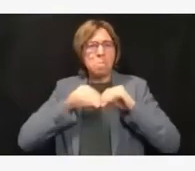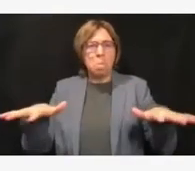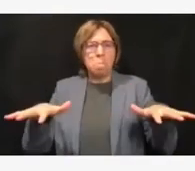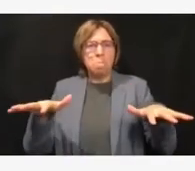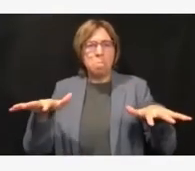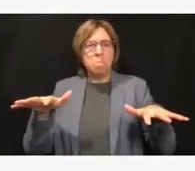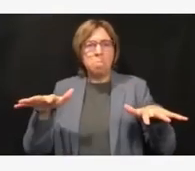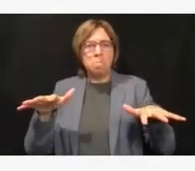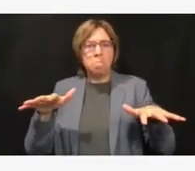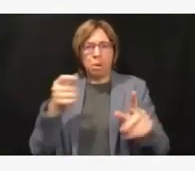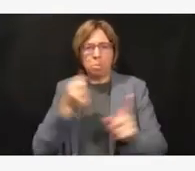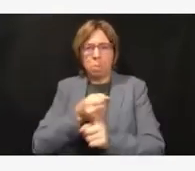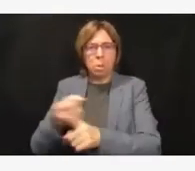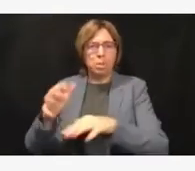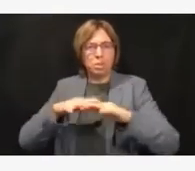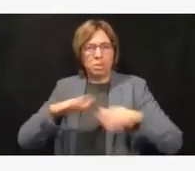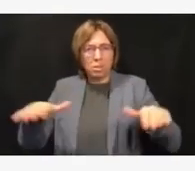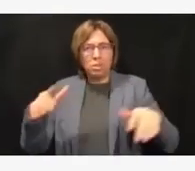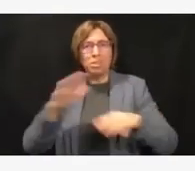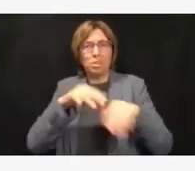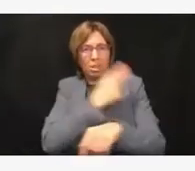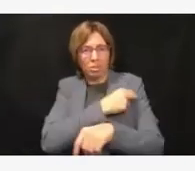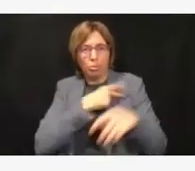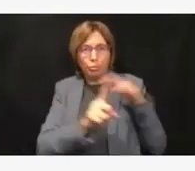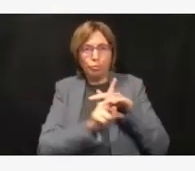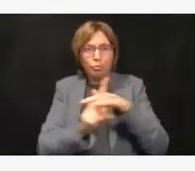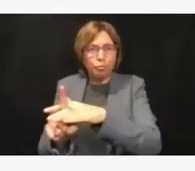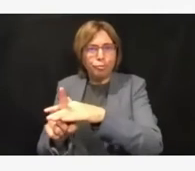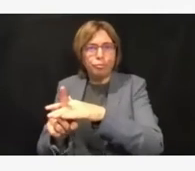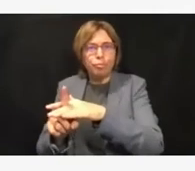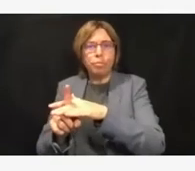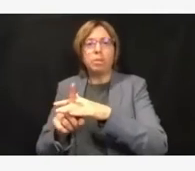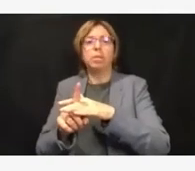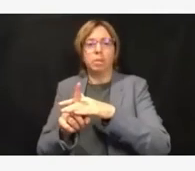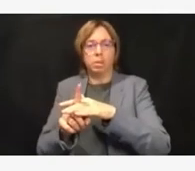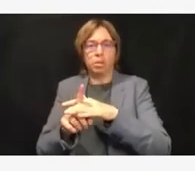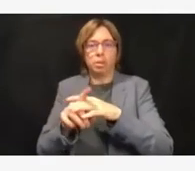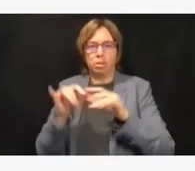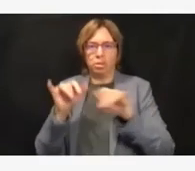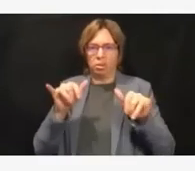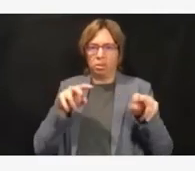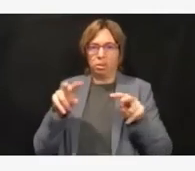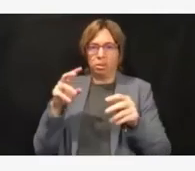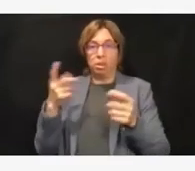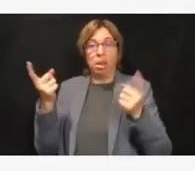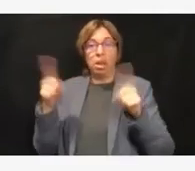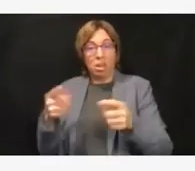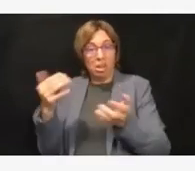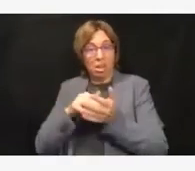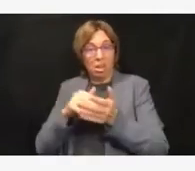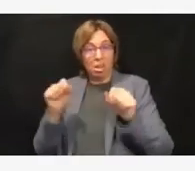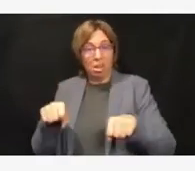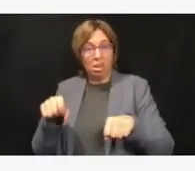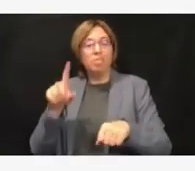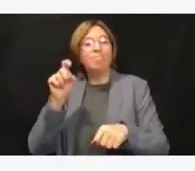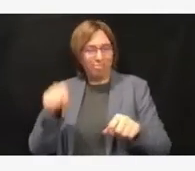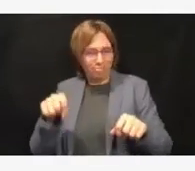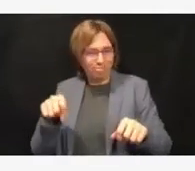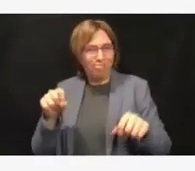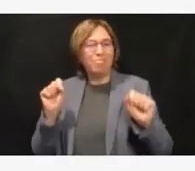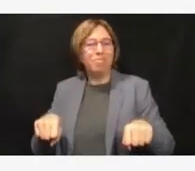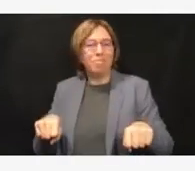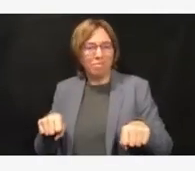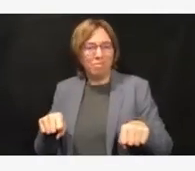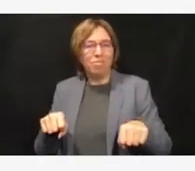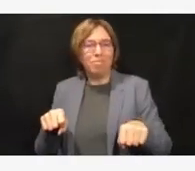That could happen again, especially if folks internalized a message that we're out of crisis with everything's okay. So I'm going to